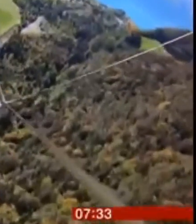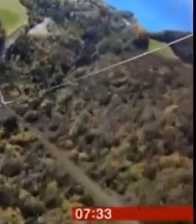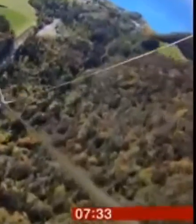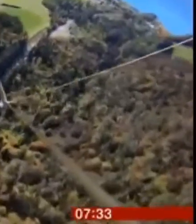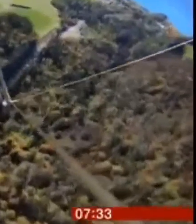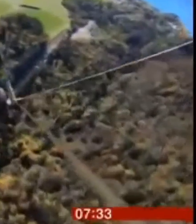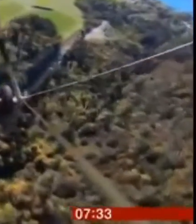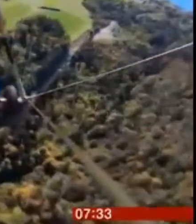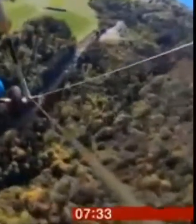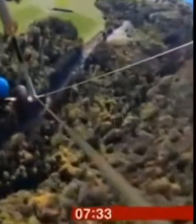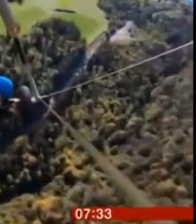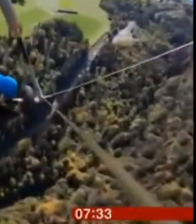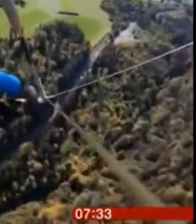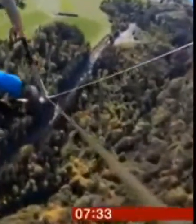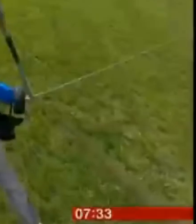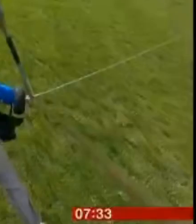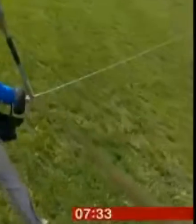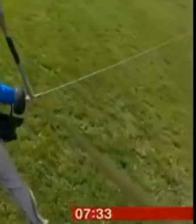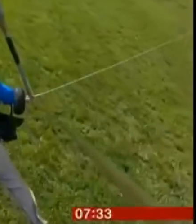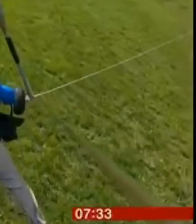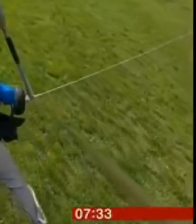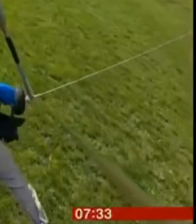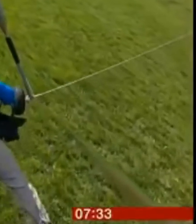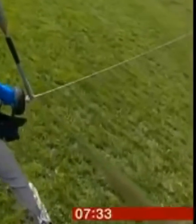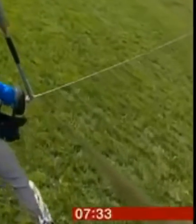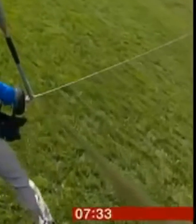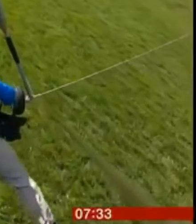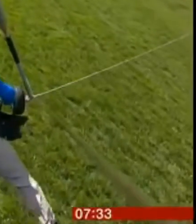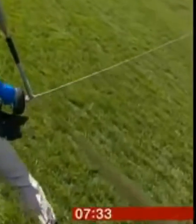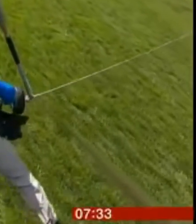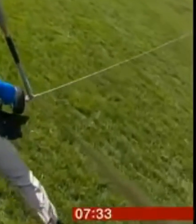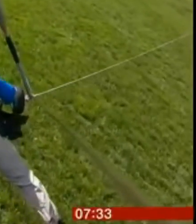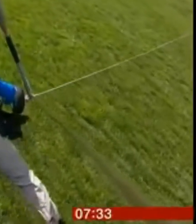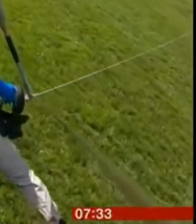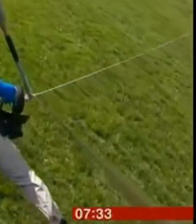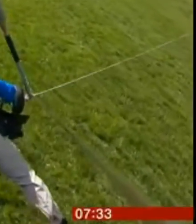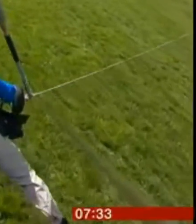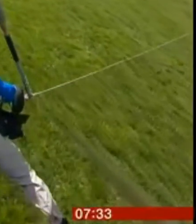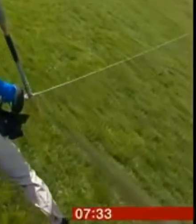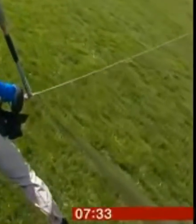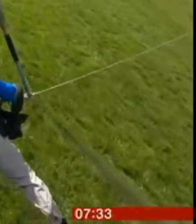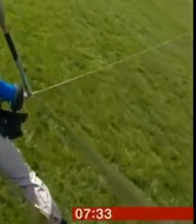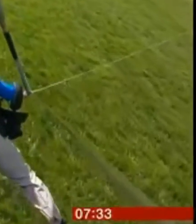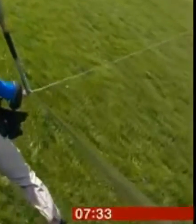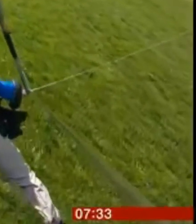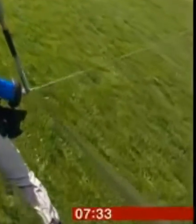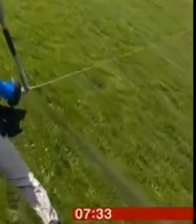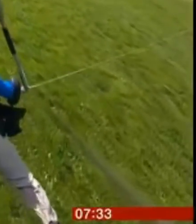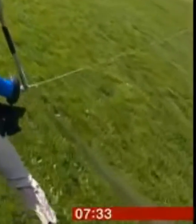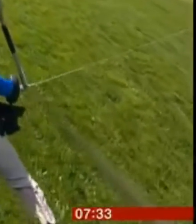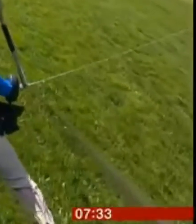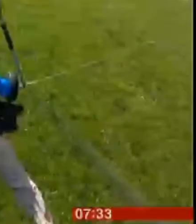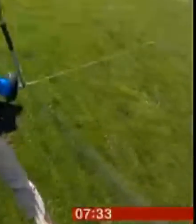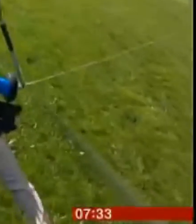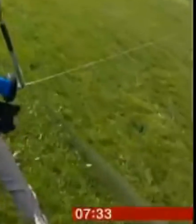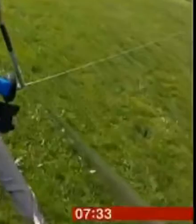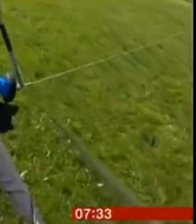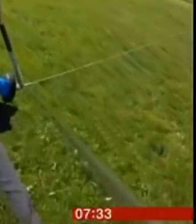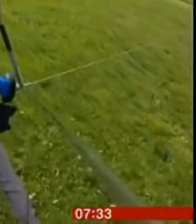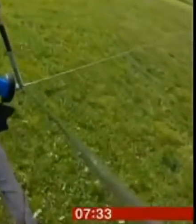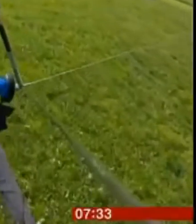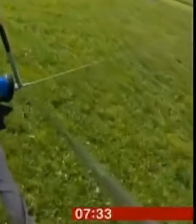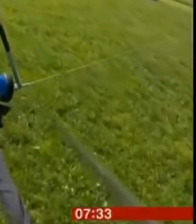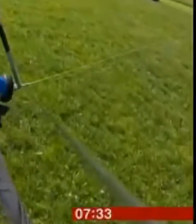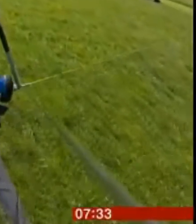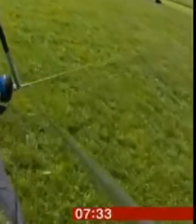minutes he hung on, clung on to this. Look, they did manage to be navigated